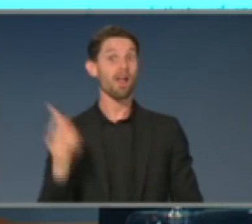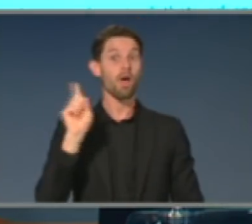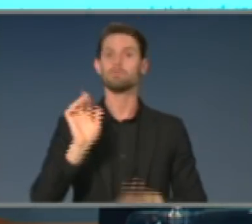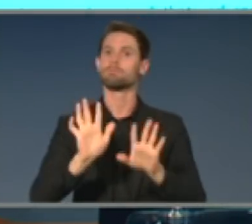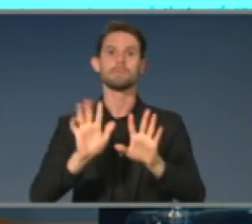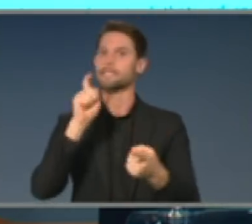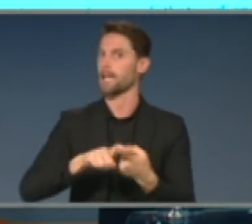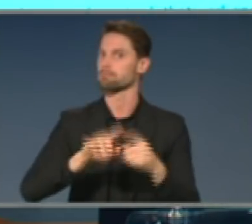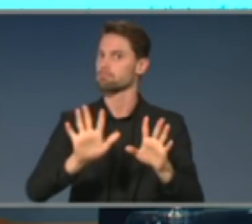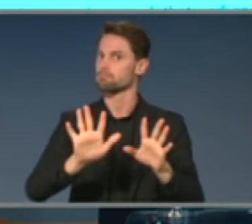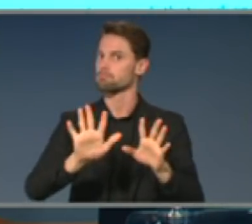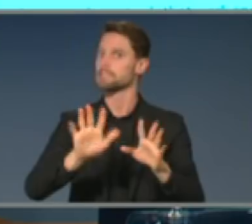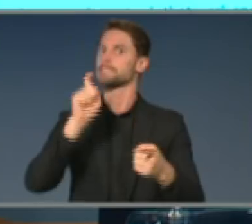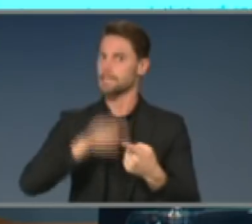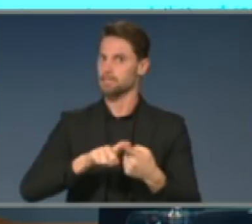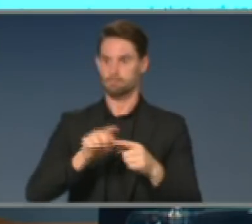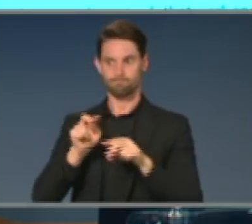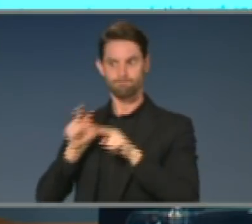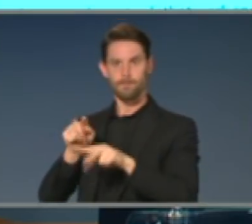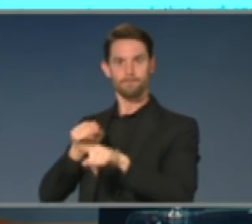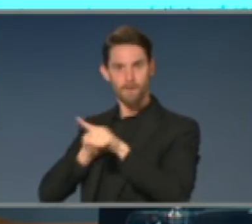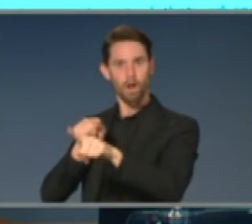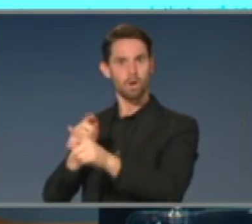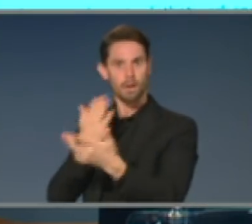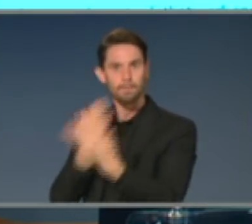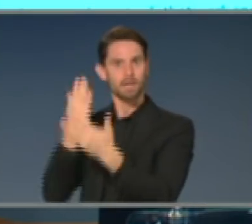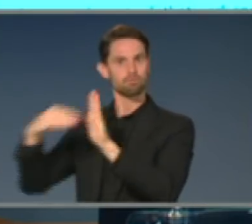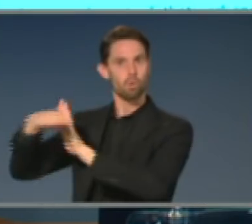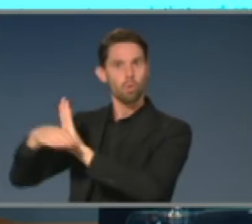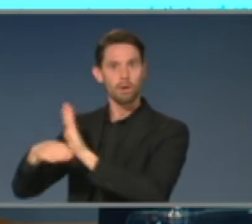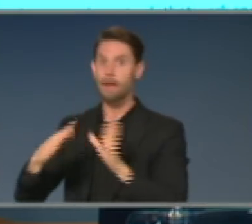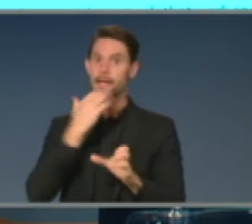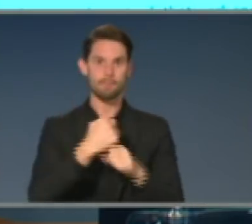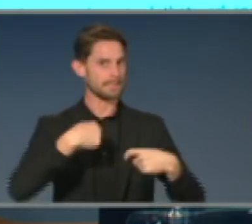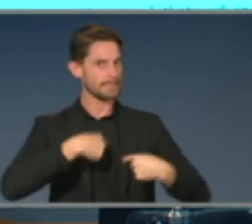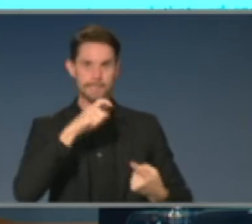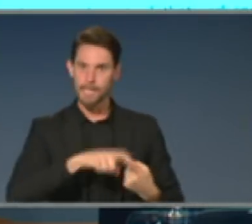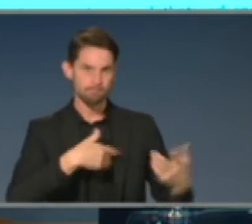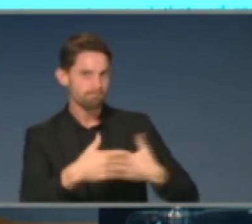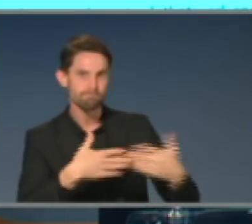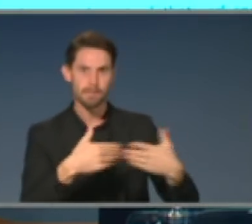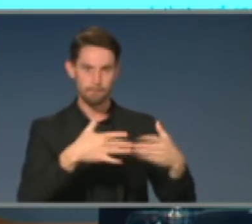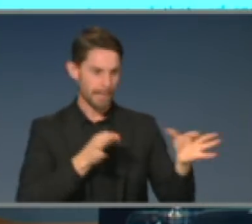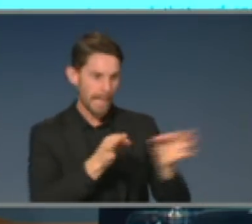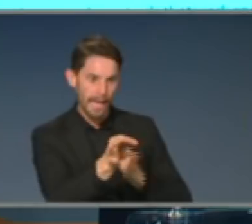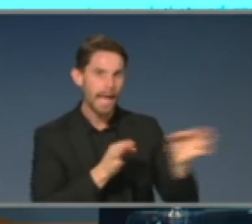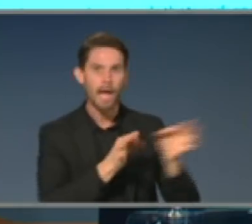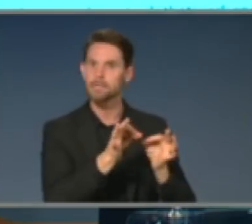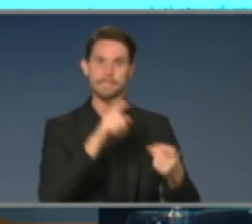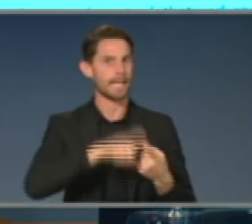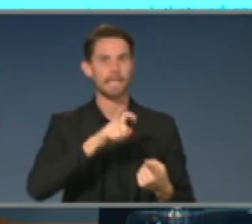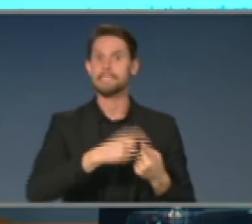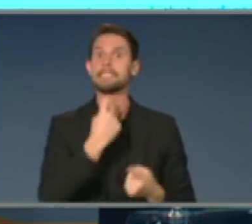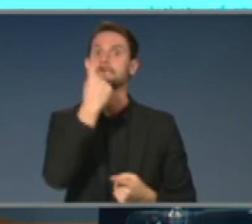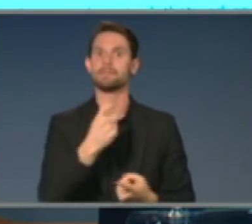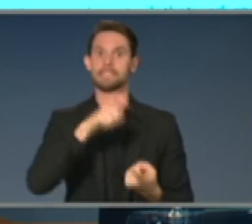to keep the pressure on, make sure we're well prepared, and plan our next approach in dealing with this